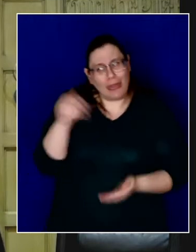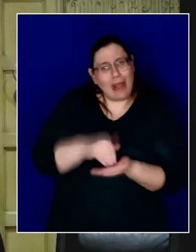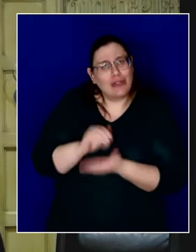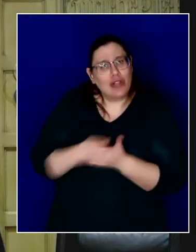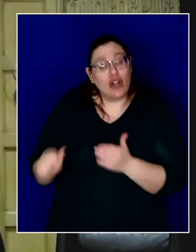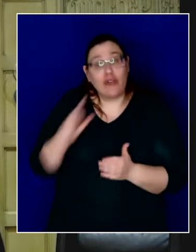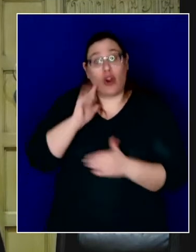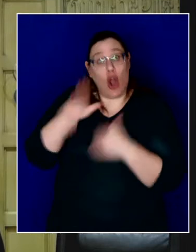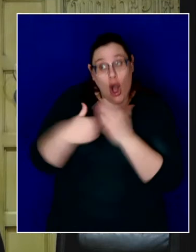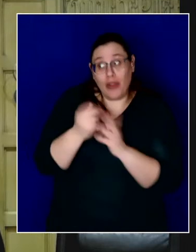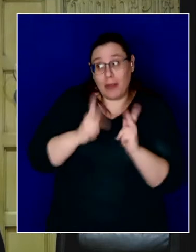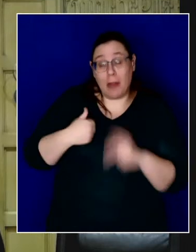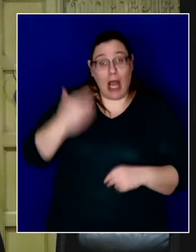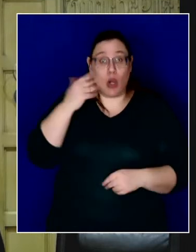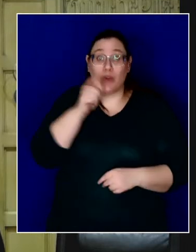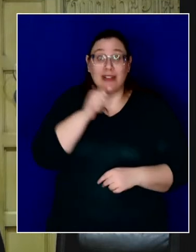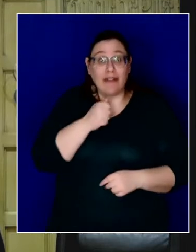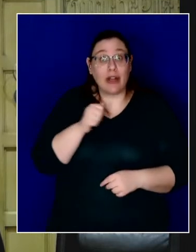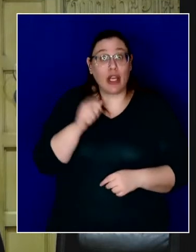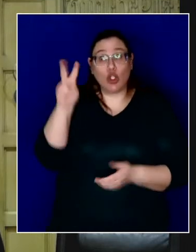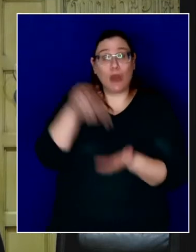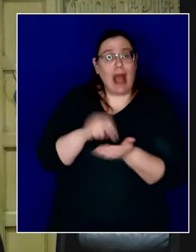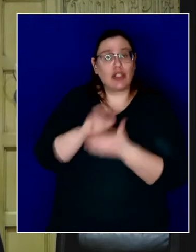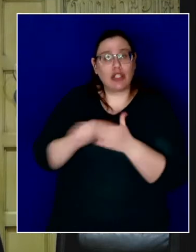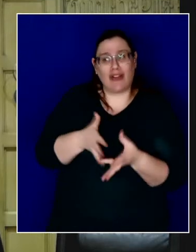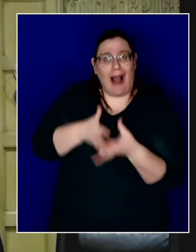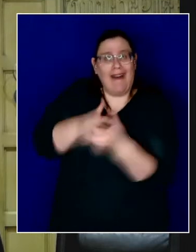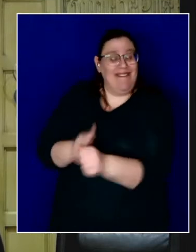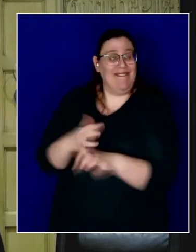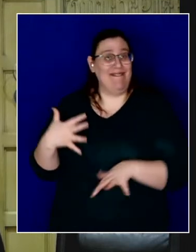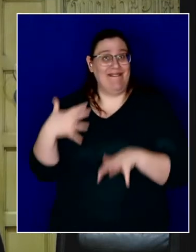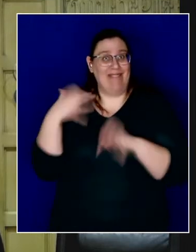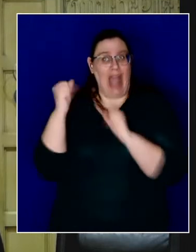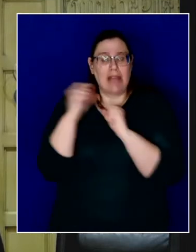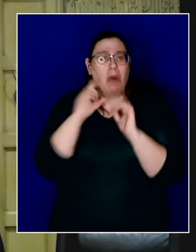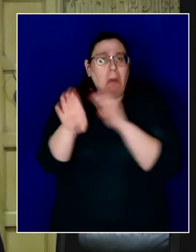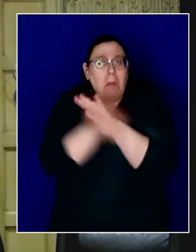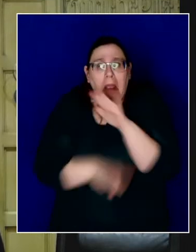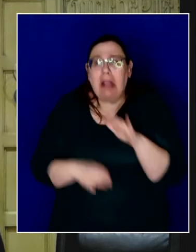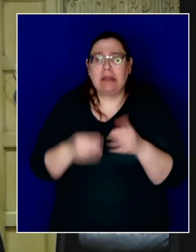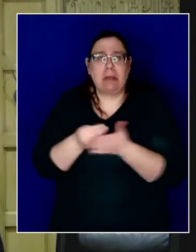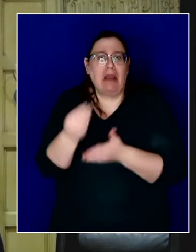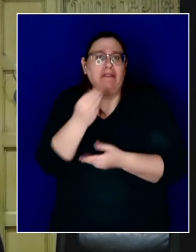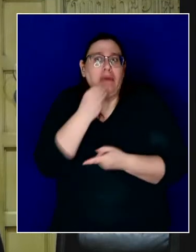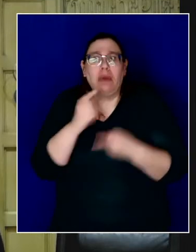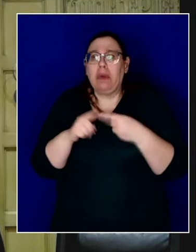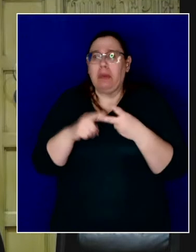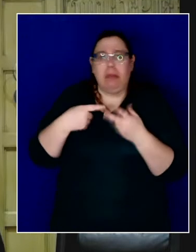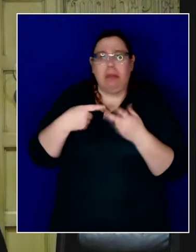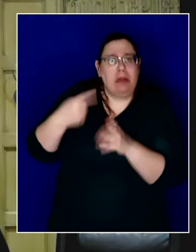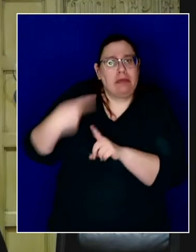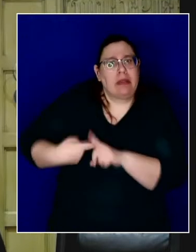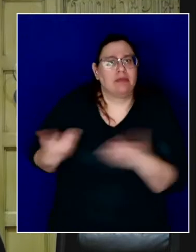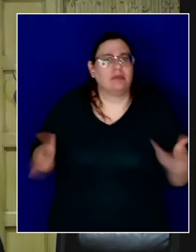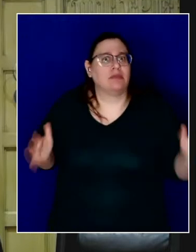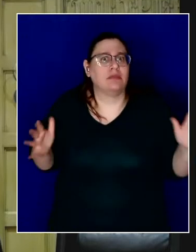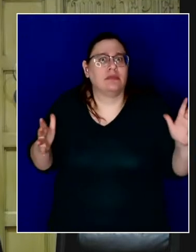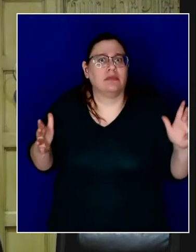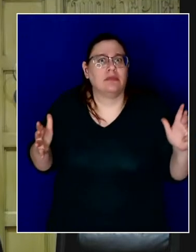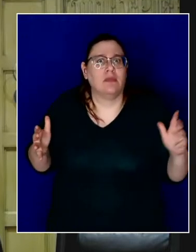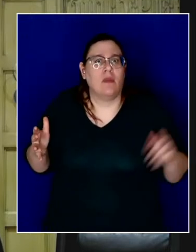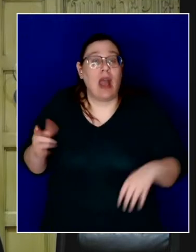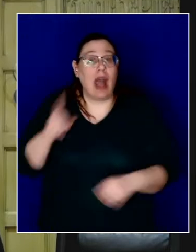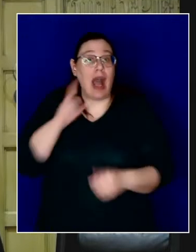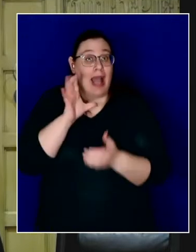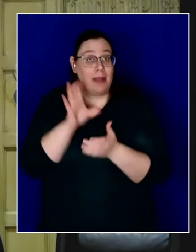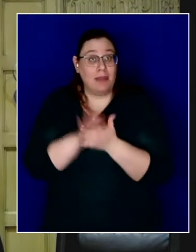households I know suffering will go like that to meet the basic needs of food and shelter, something that I believe should not